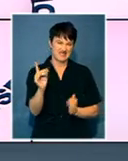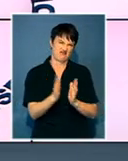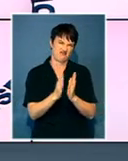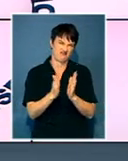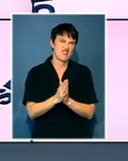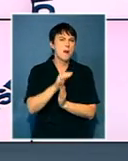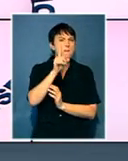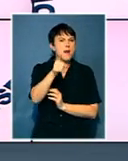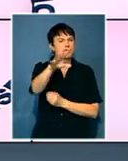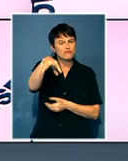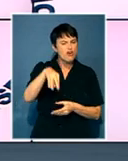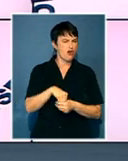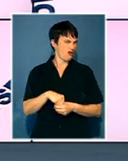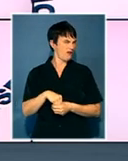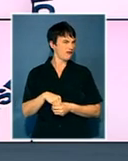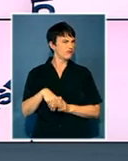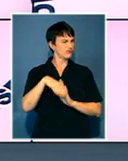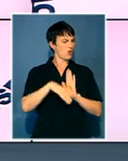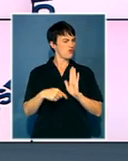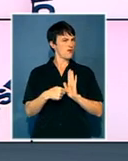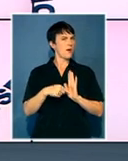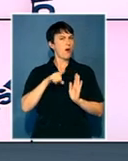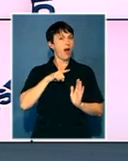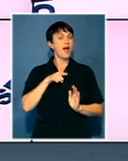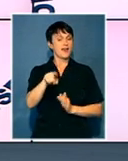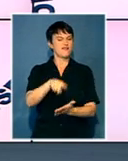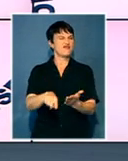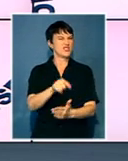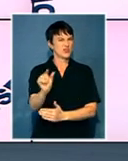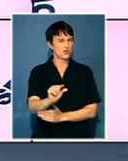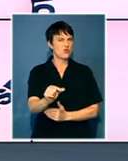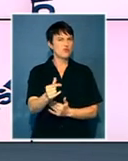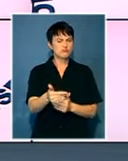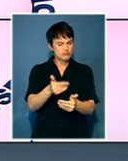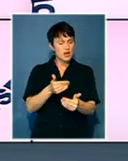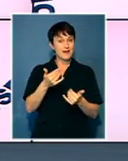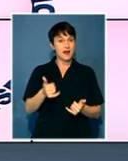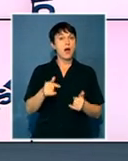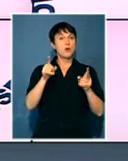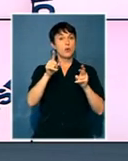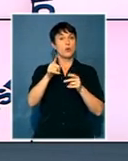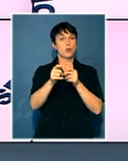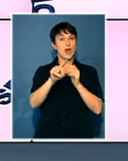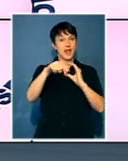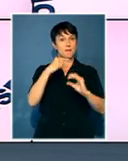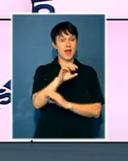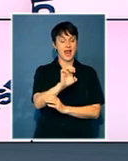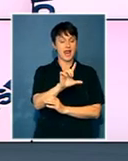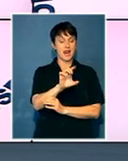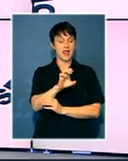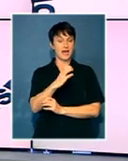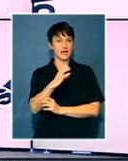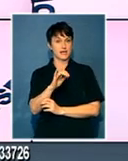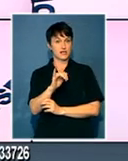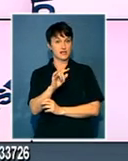invited you at home to participate in our special pre-election program by emailing us your views, elections at SABC.co.za. You can